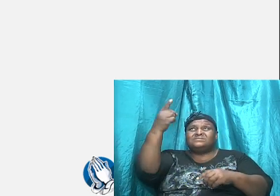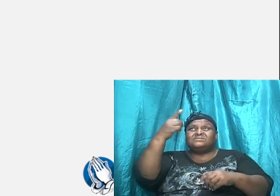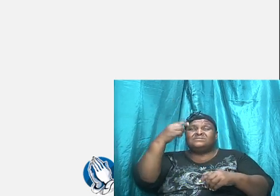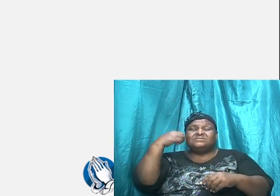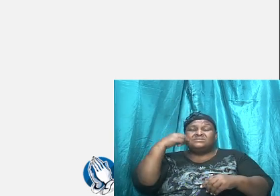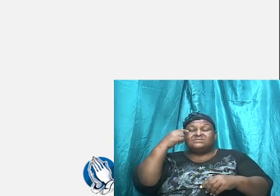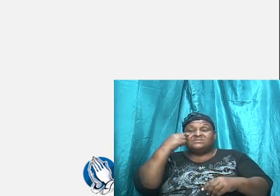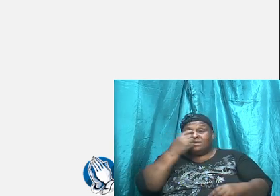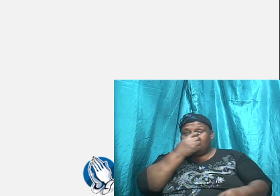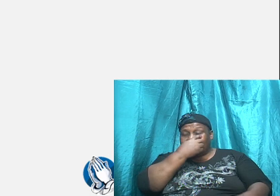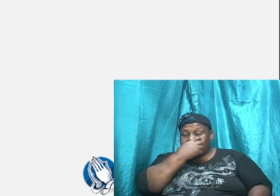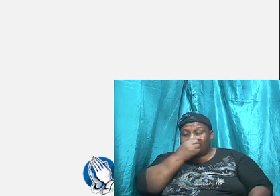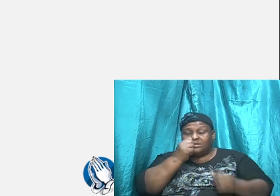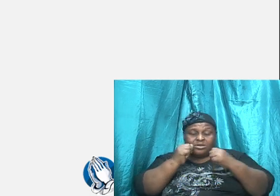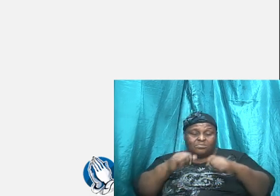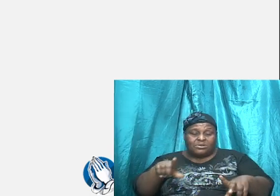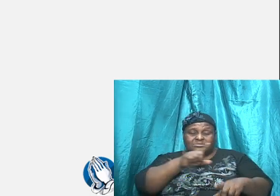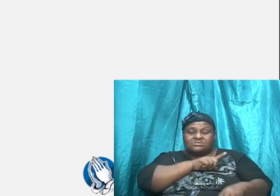Bless the Lord.